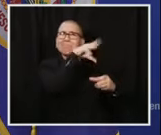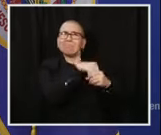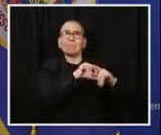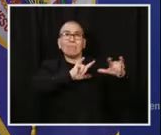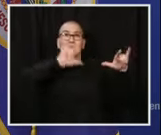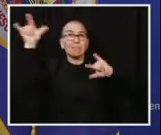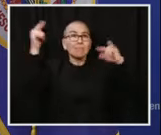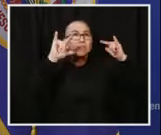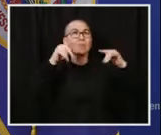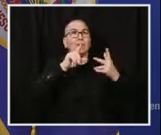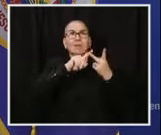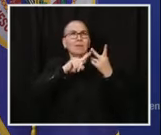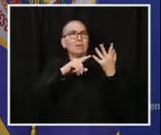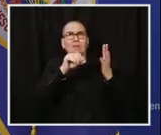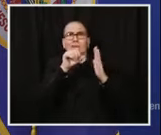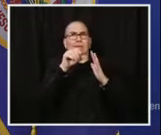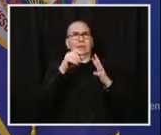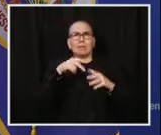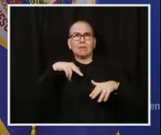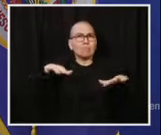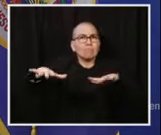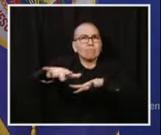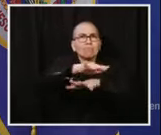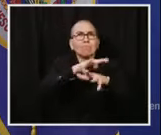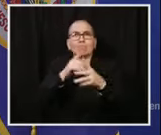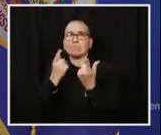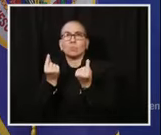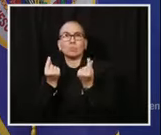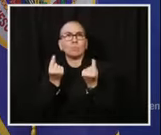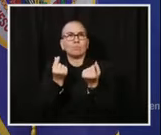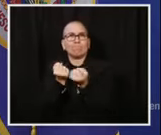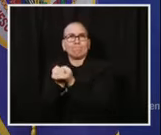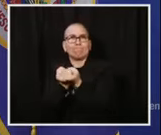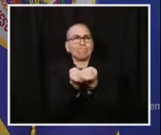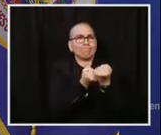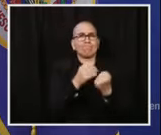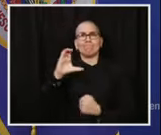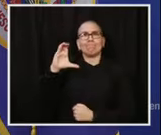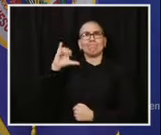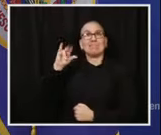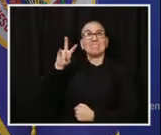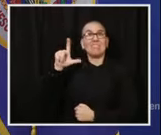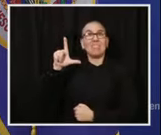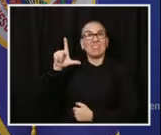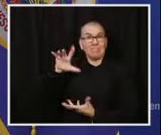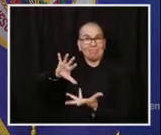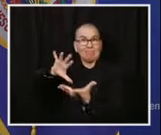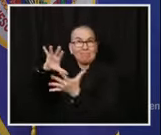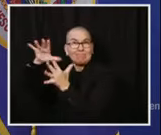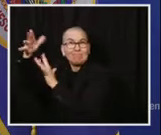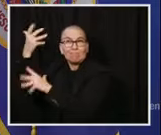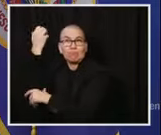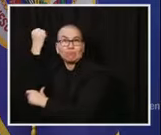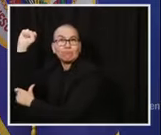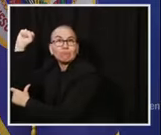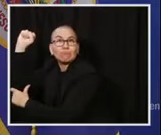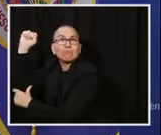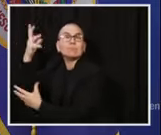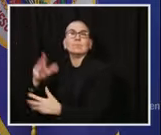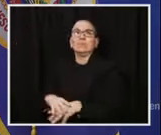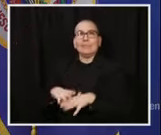in the COVID fight, responding to civil unrest, as well as preparing for and executing our federal mission all over the world.